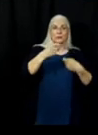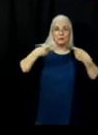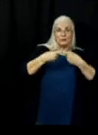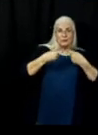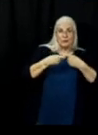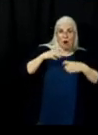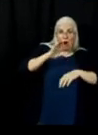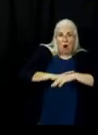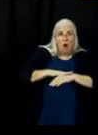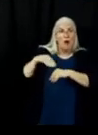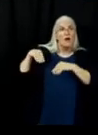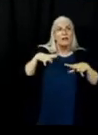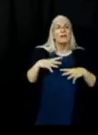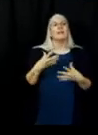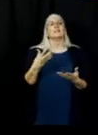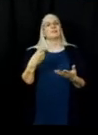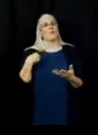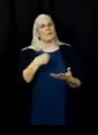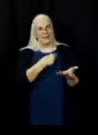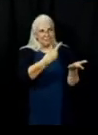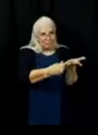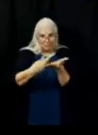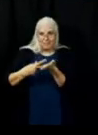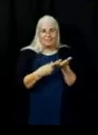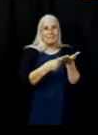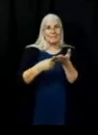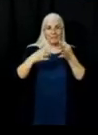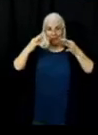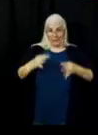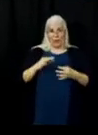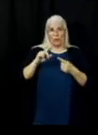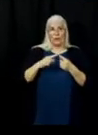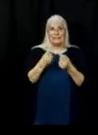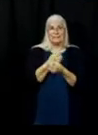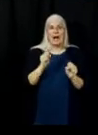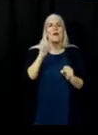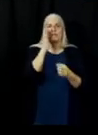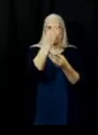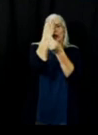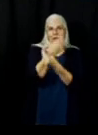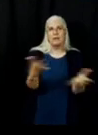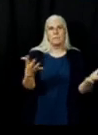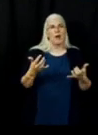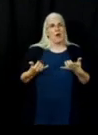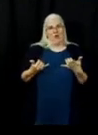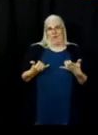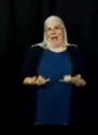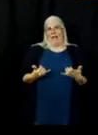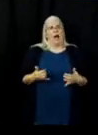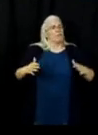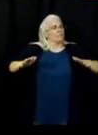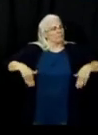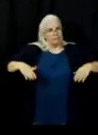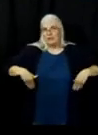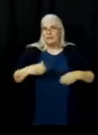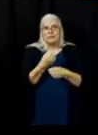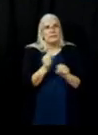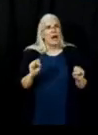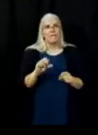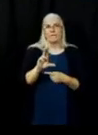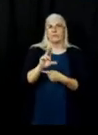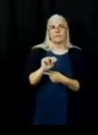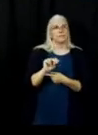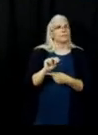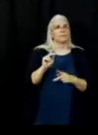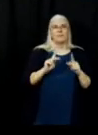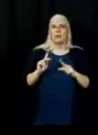safe to do so. And I will tell you that currently right now, besides personal family members, I have